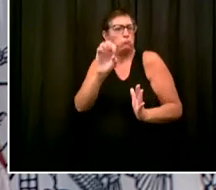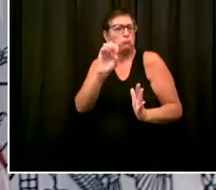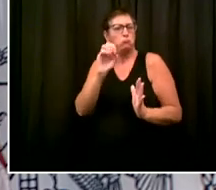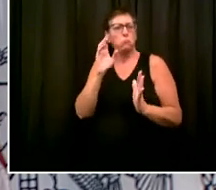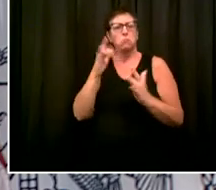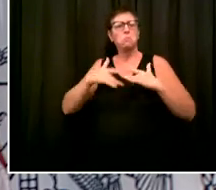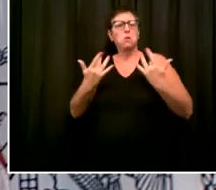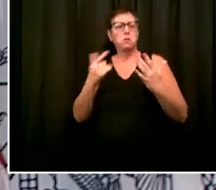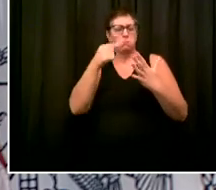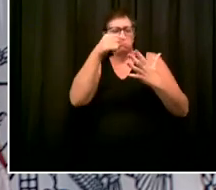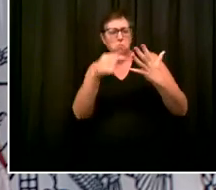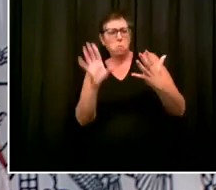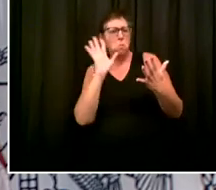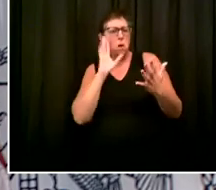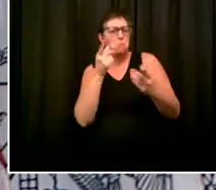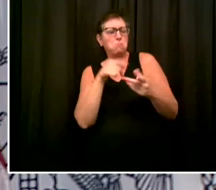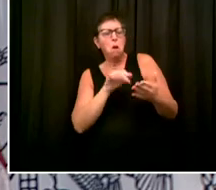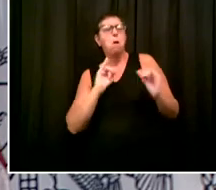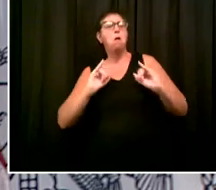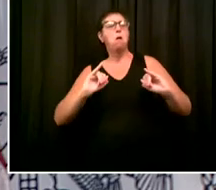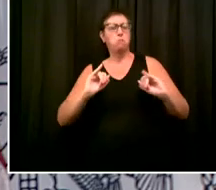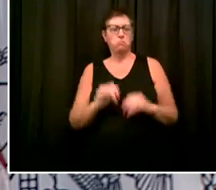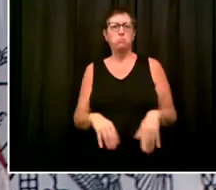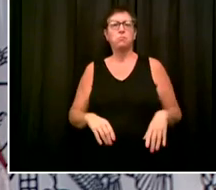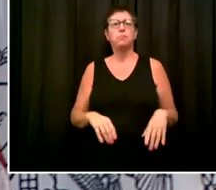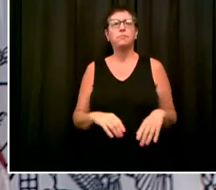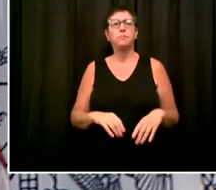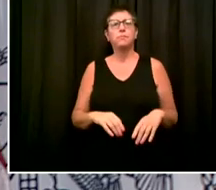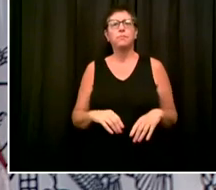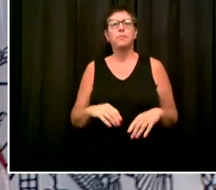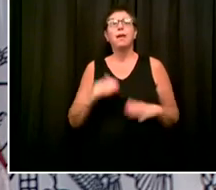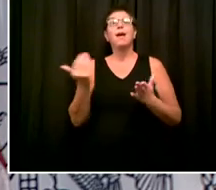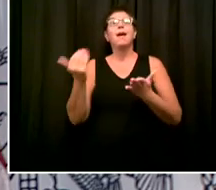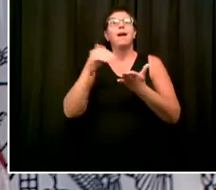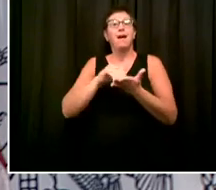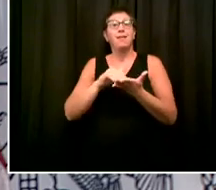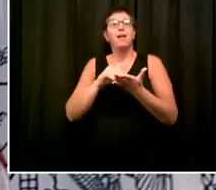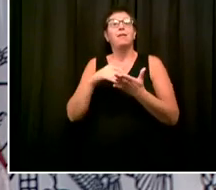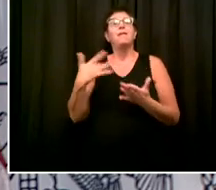I think, work in a very different situation here. It is that close coordination with the